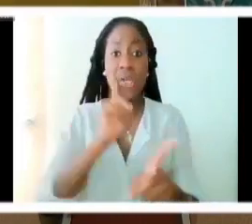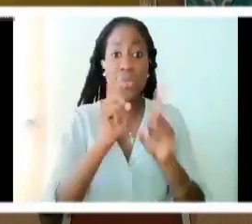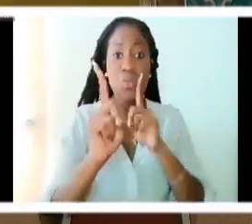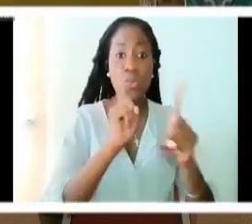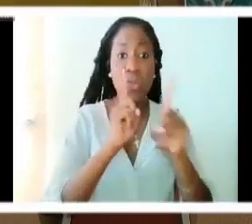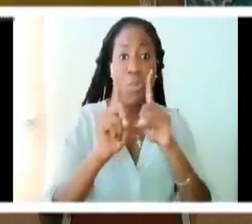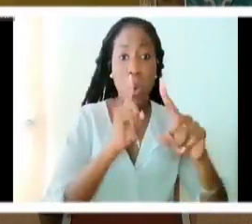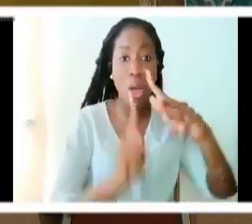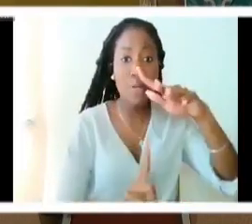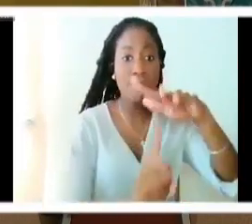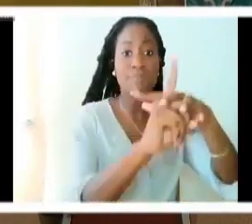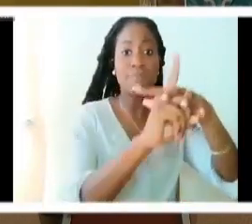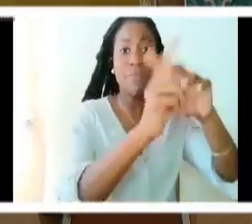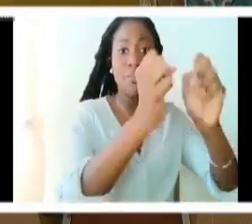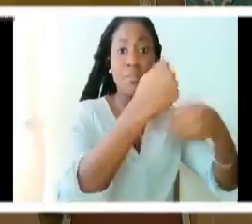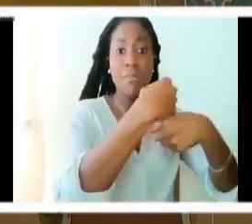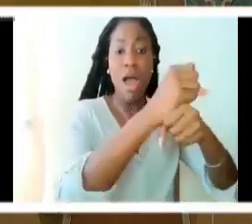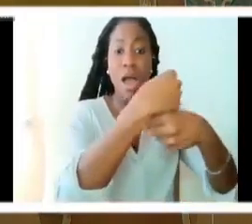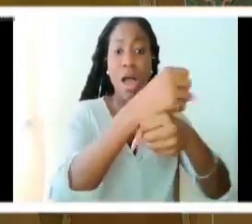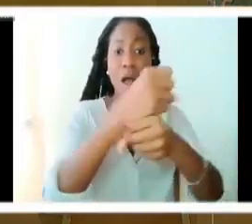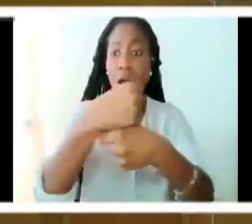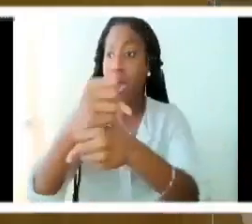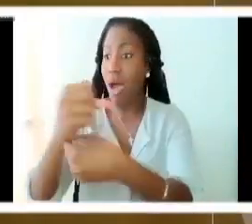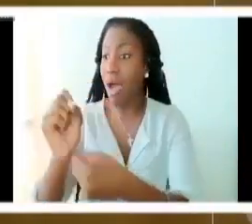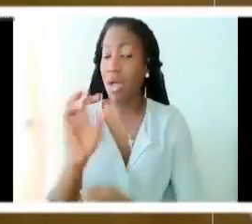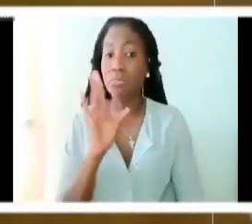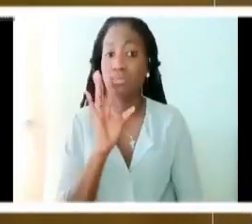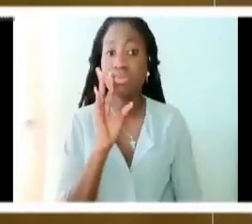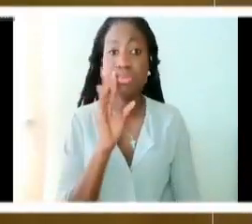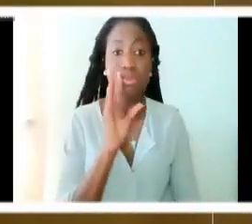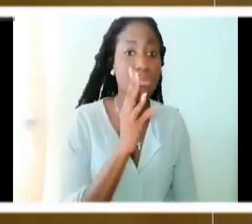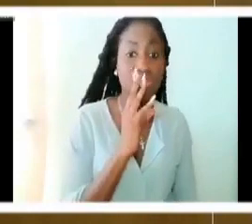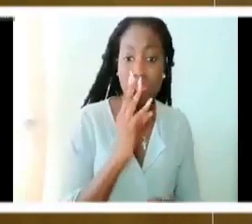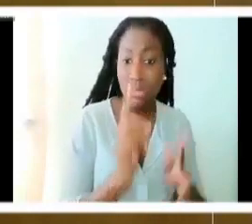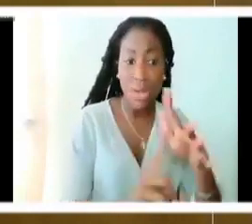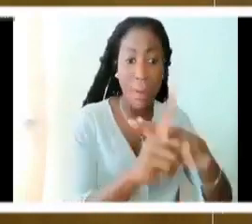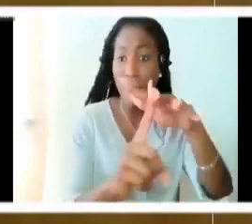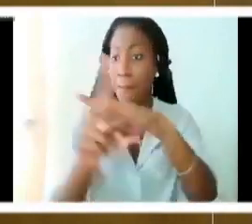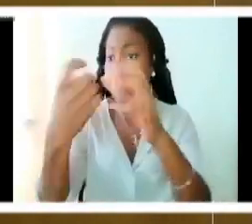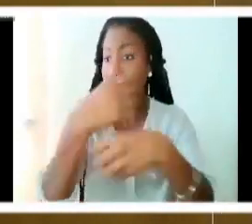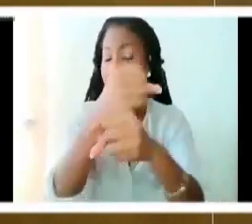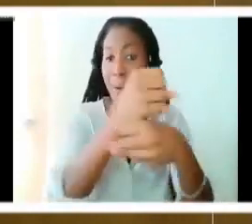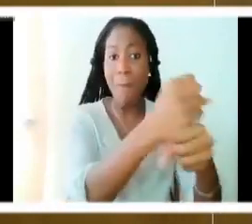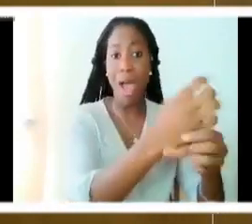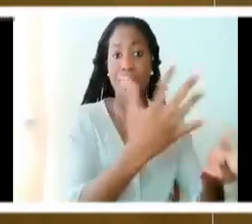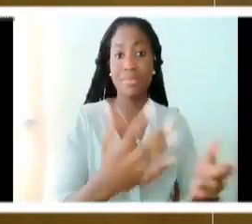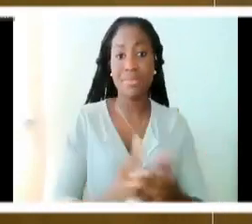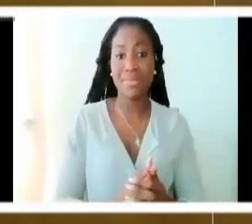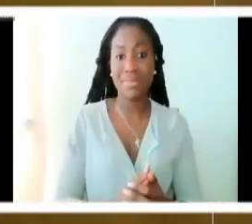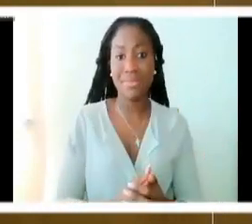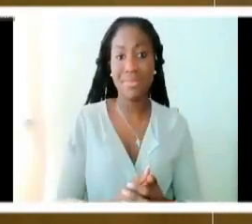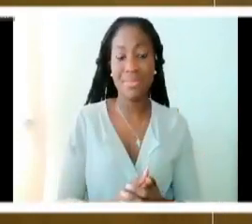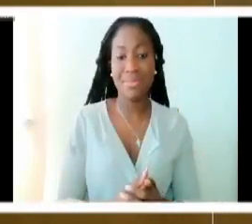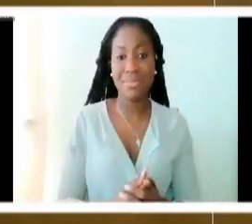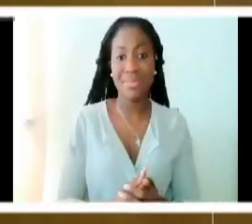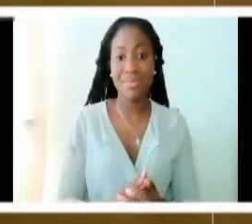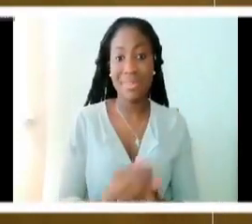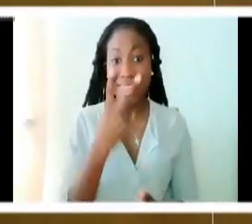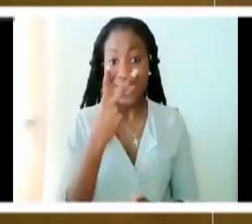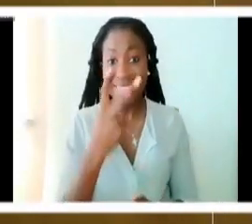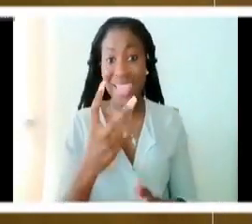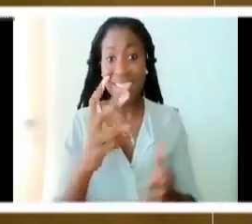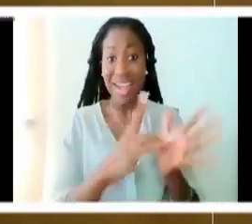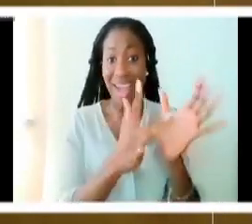He commanded, they sprang into being. And there we have a revelation of the Trinity again in the psalms. By his